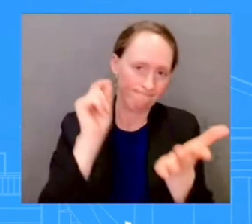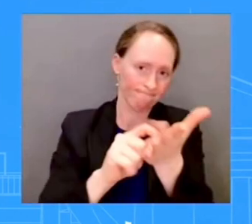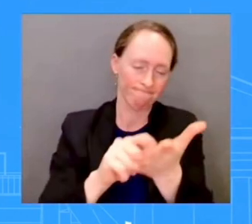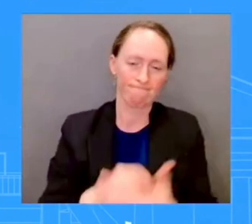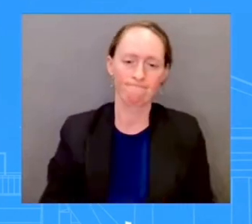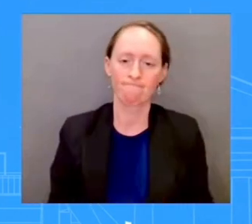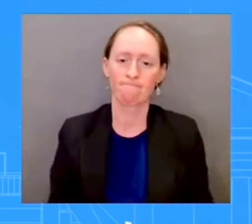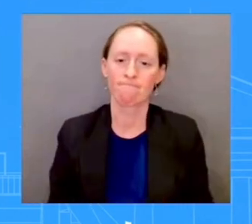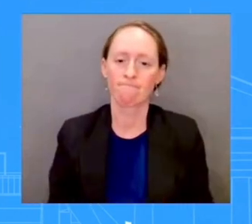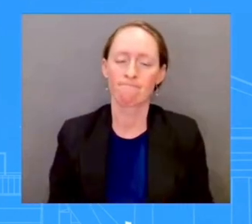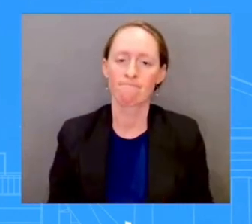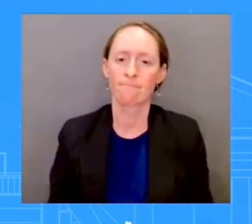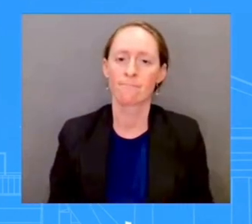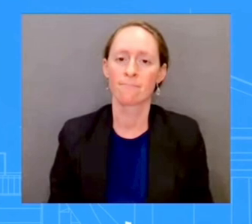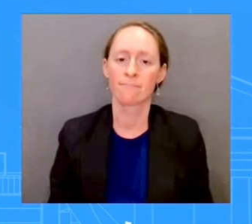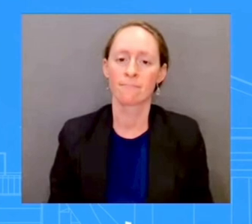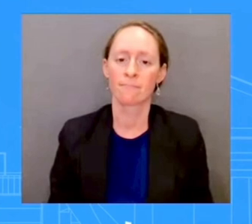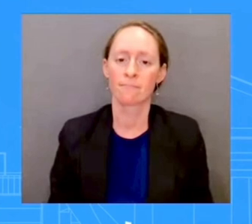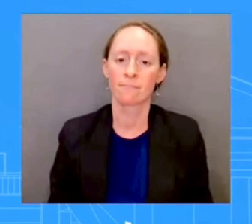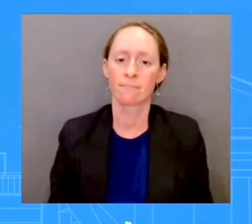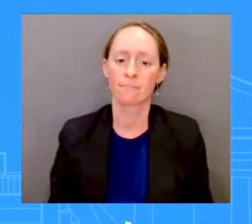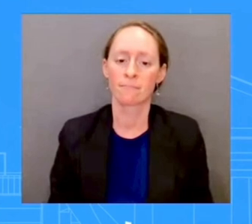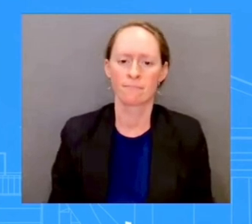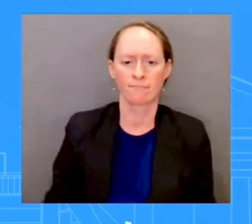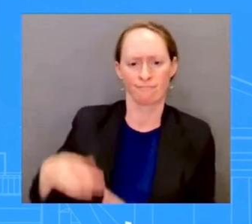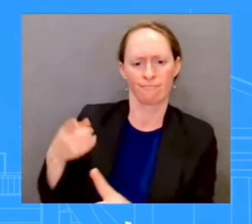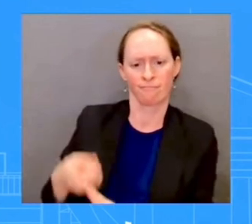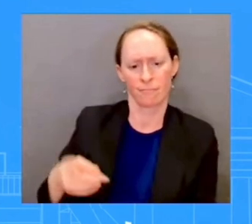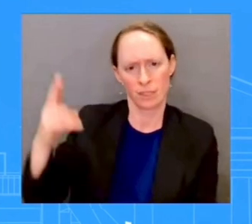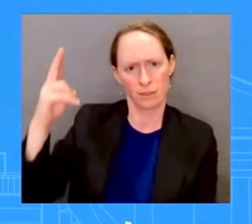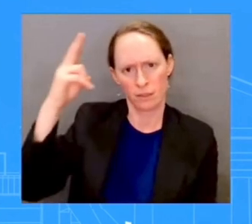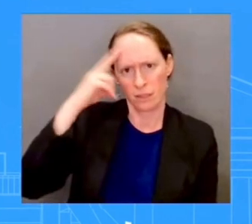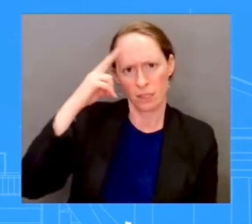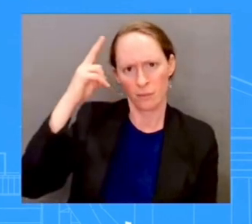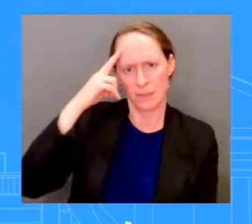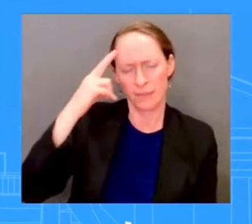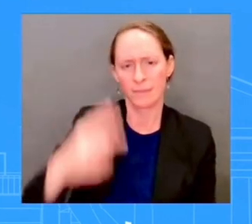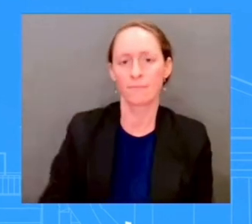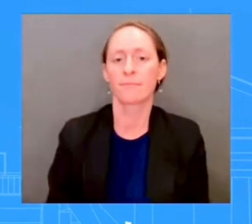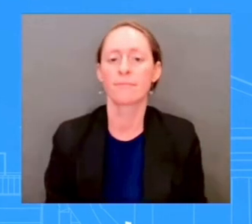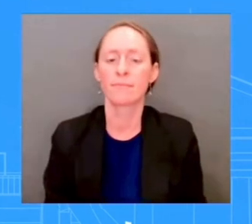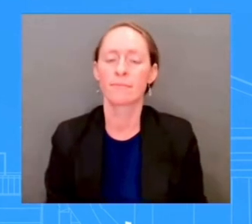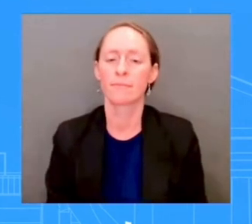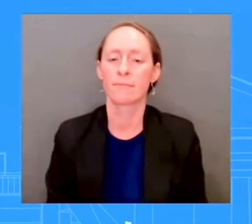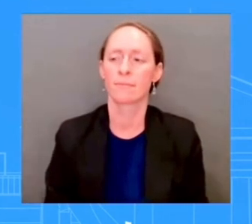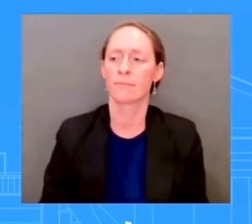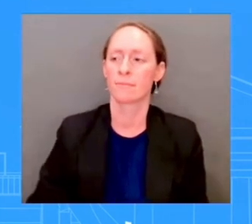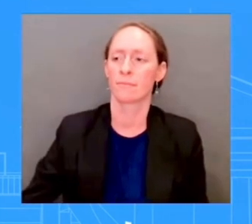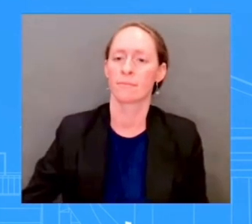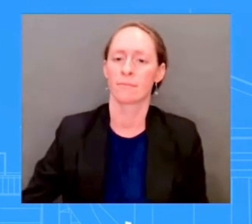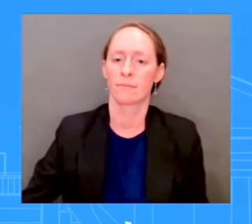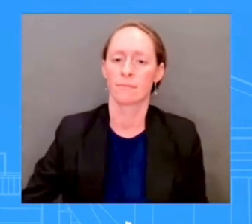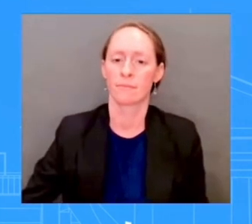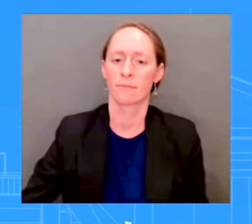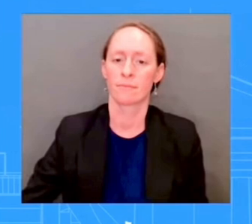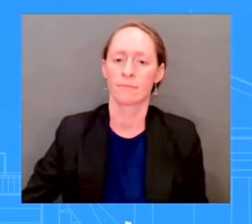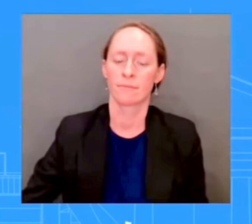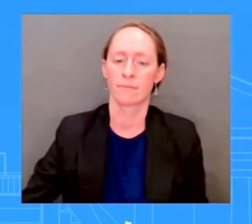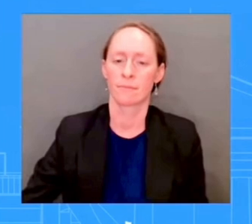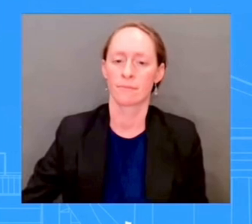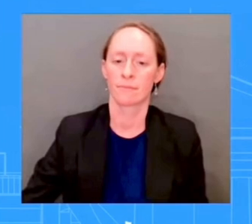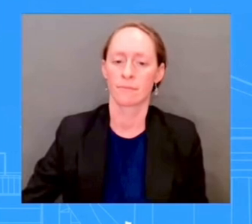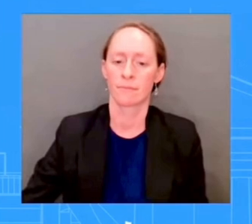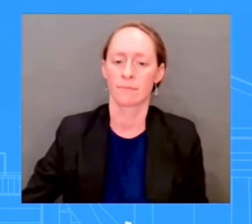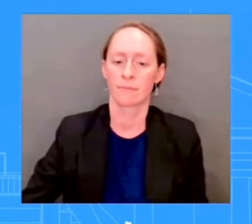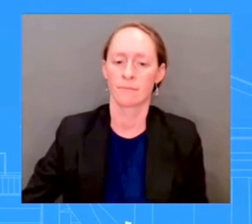regime just sentenced to death a man who had been critical of corruption, human rights abuses on social media. Would you